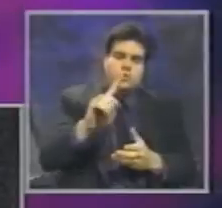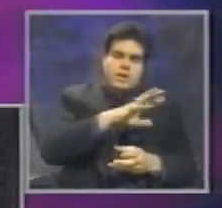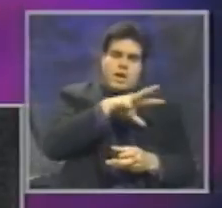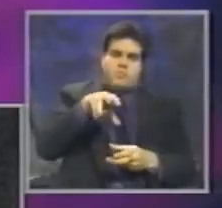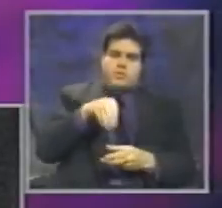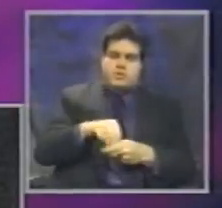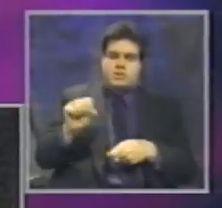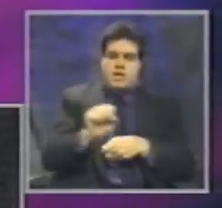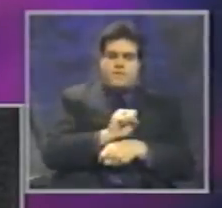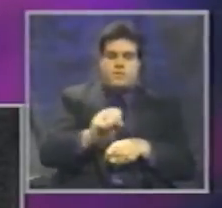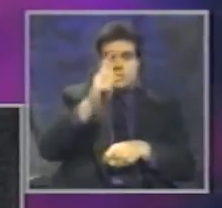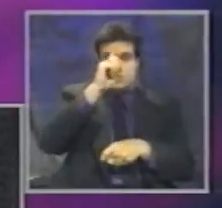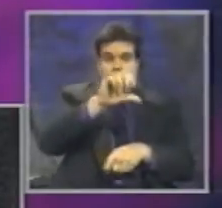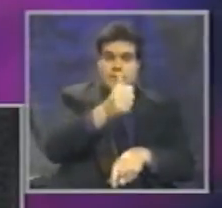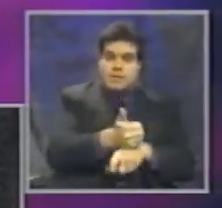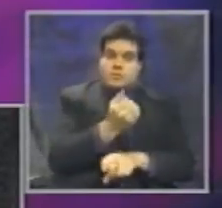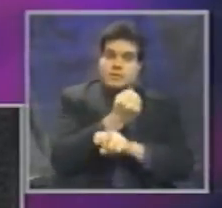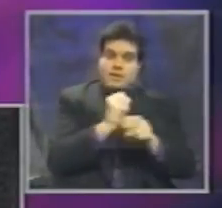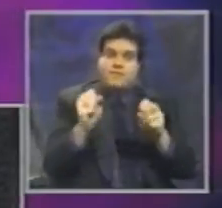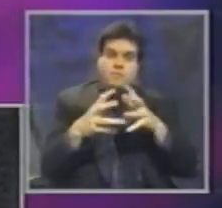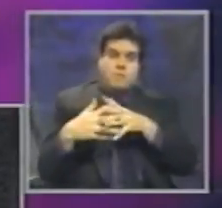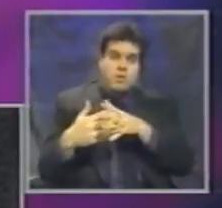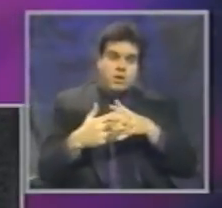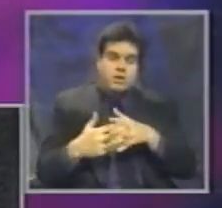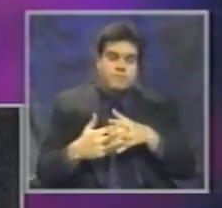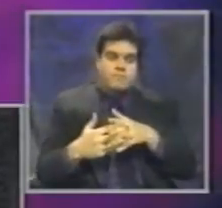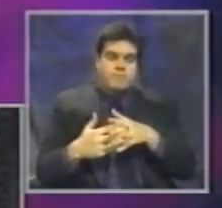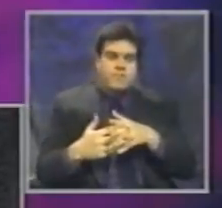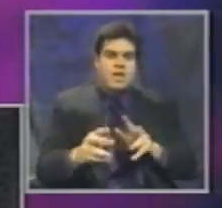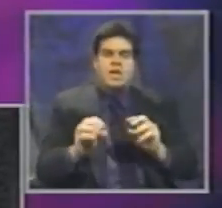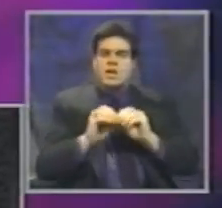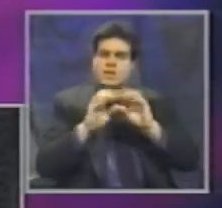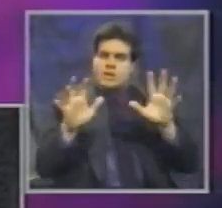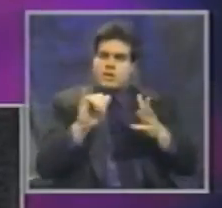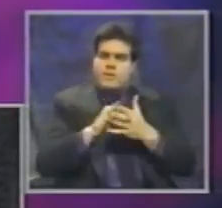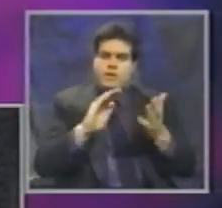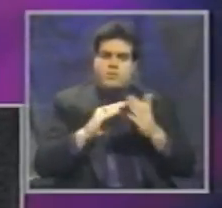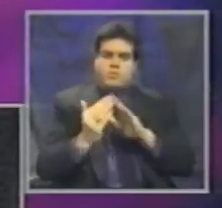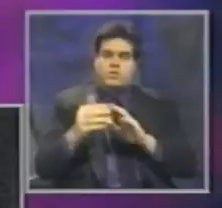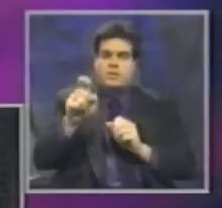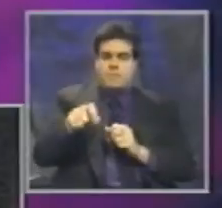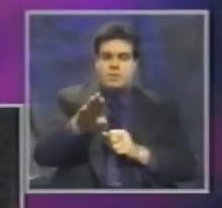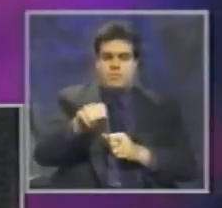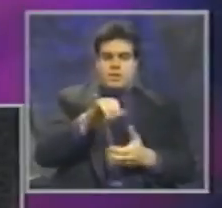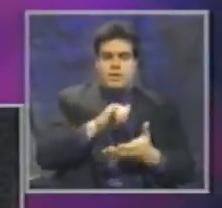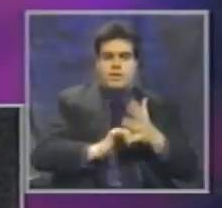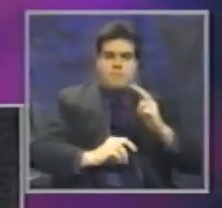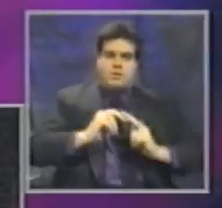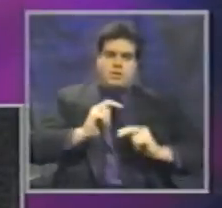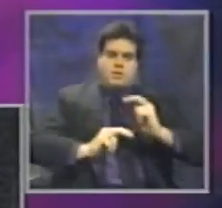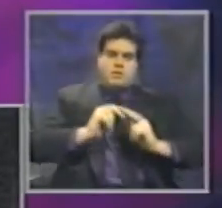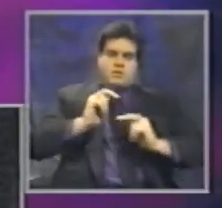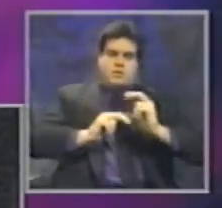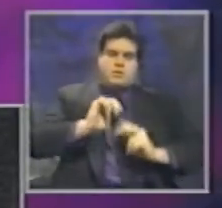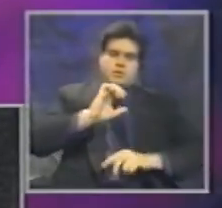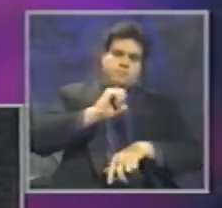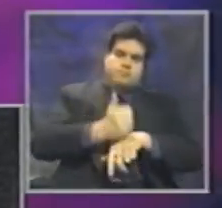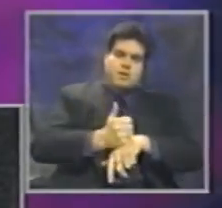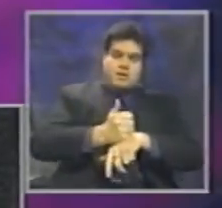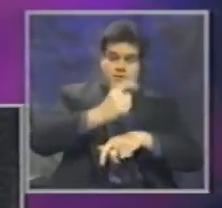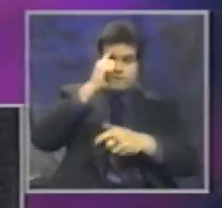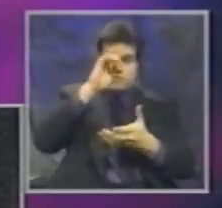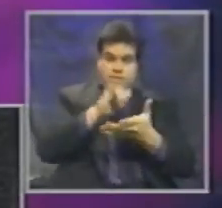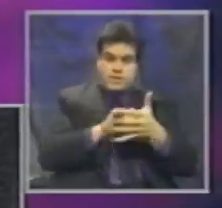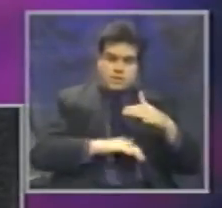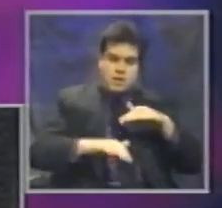to establish a safe America. Clearly, communities must be the building blocks of this infrastructure.